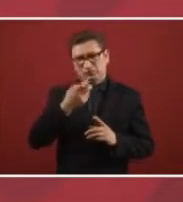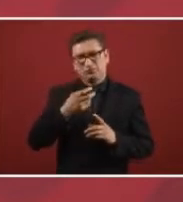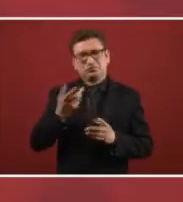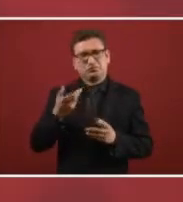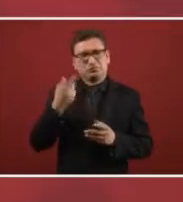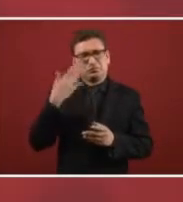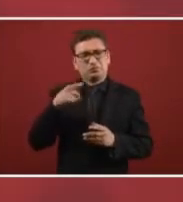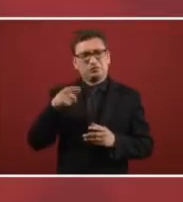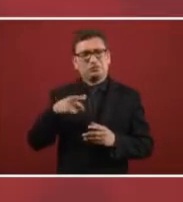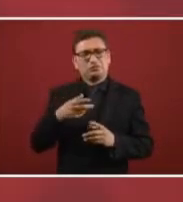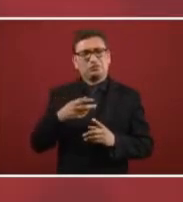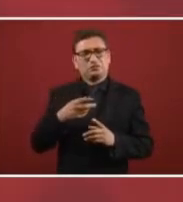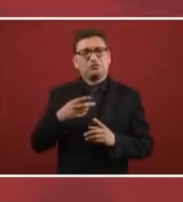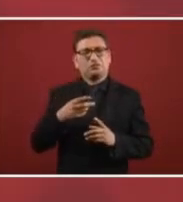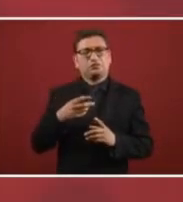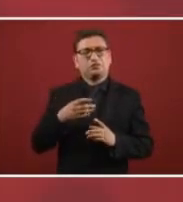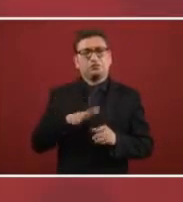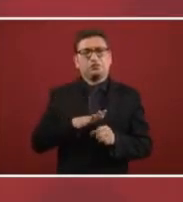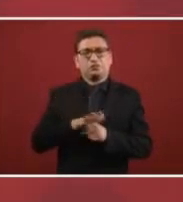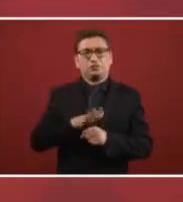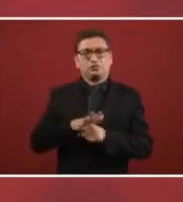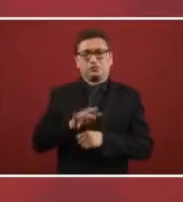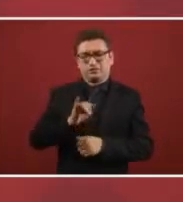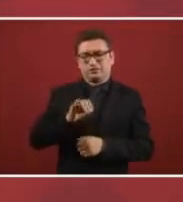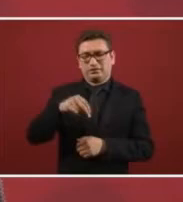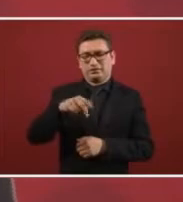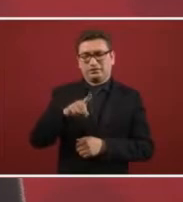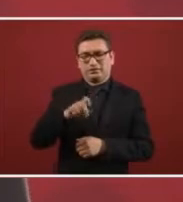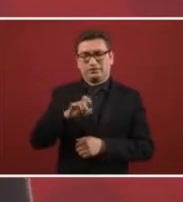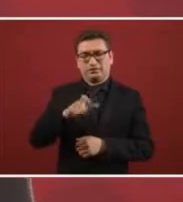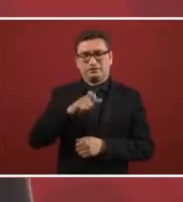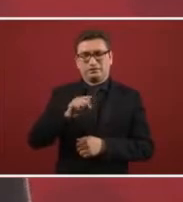to index.